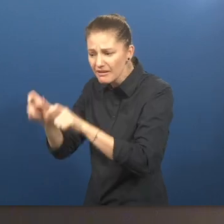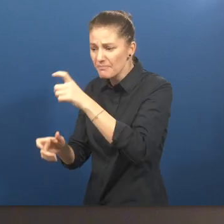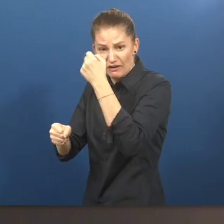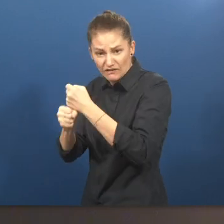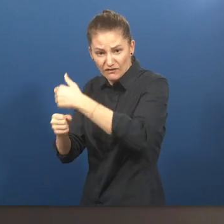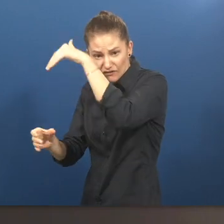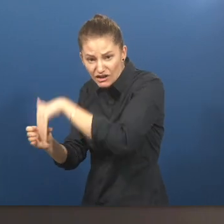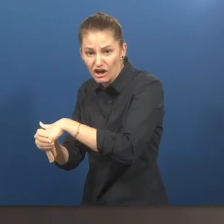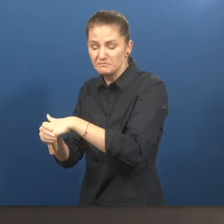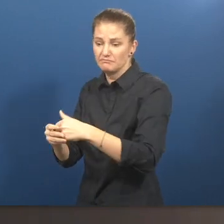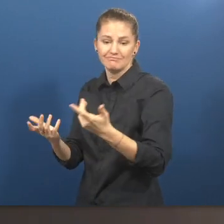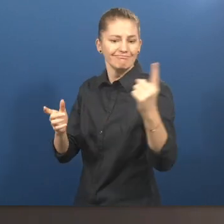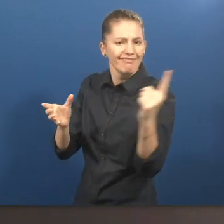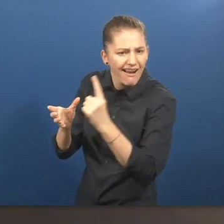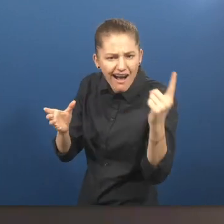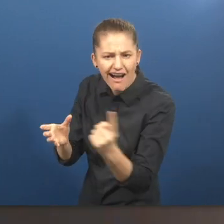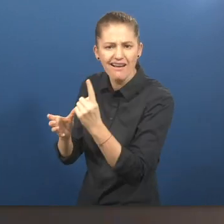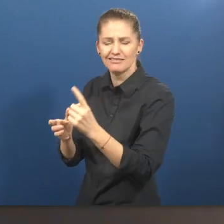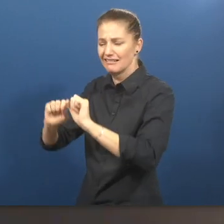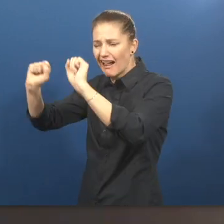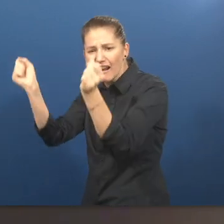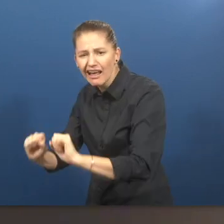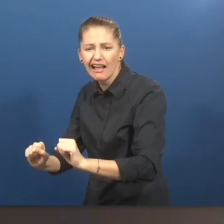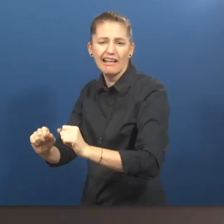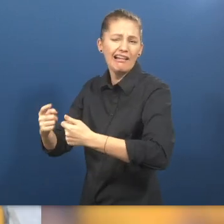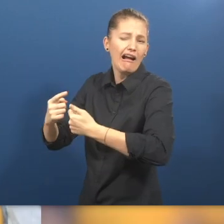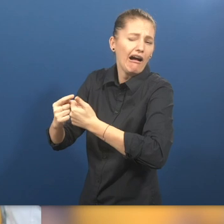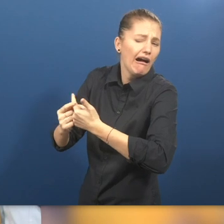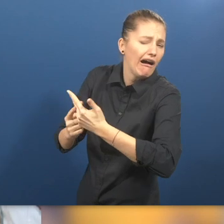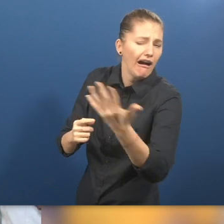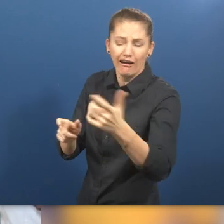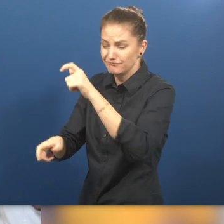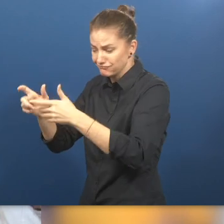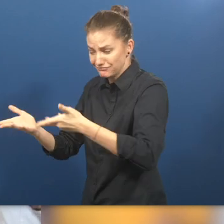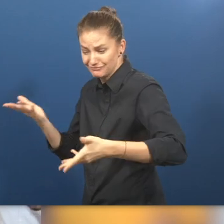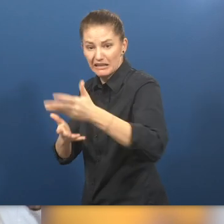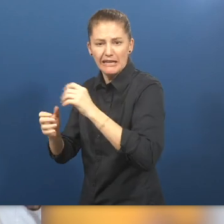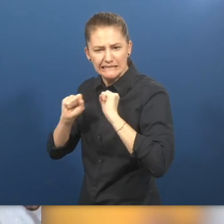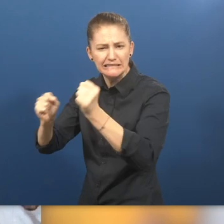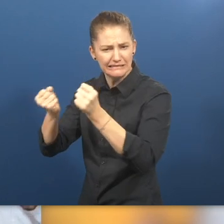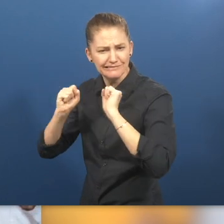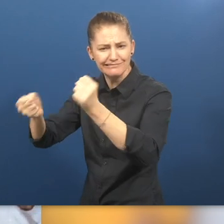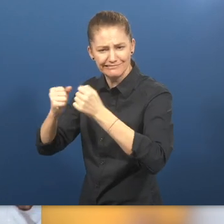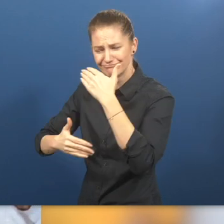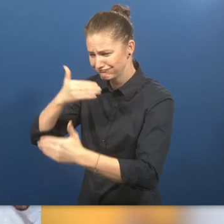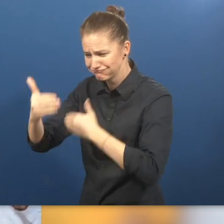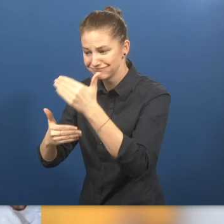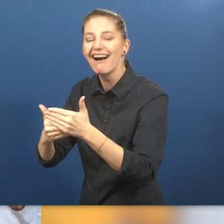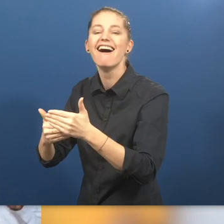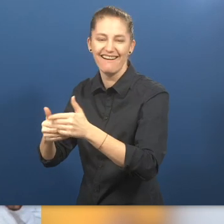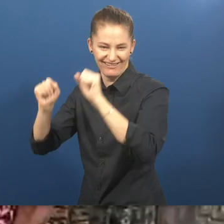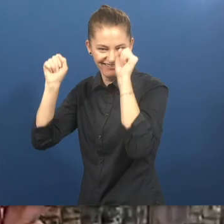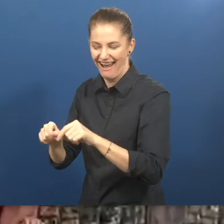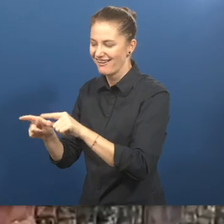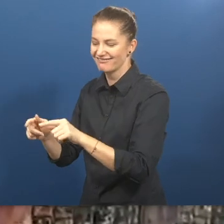working with, the customers, the housekeeping team or even our competing vendors. They all have to be in it with us,